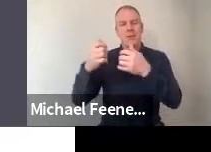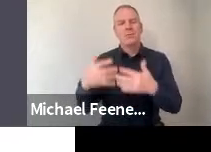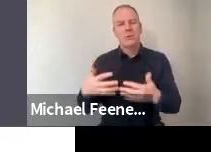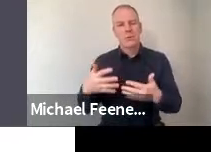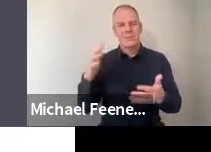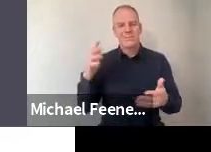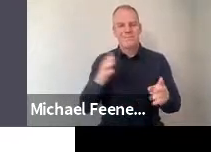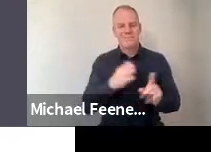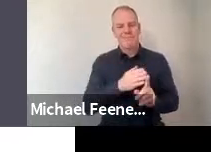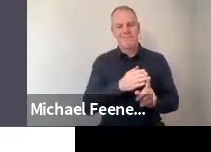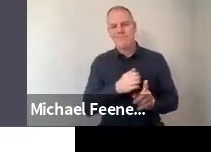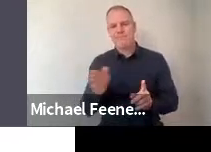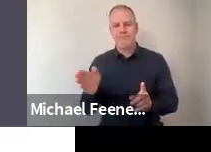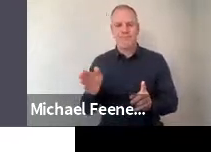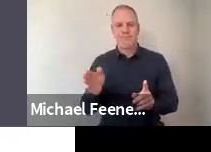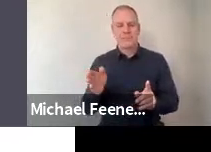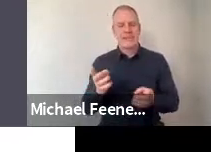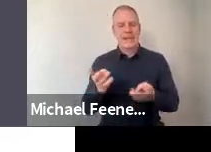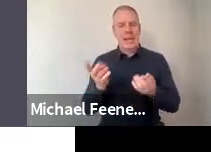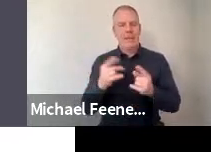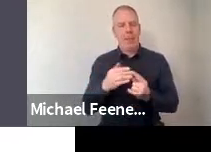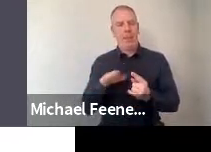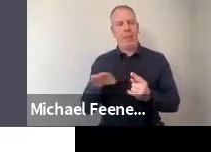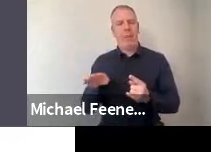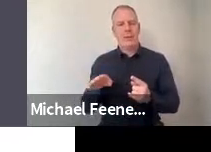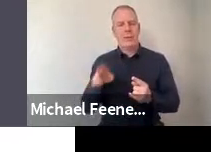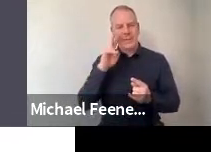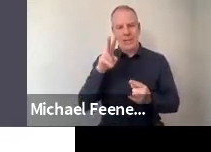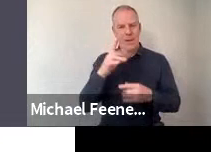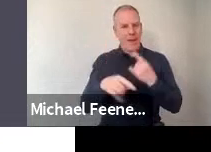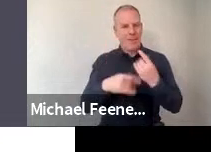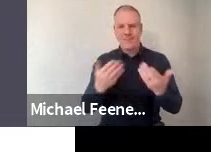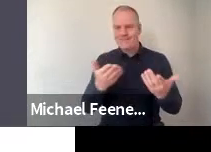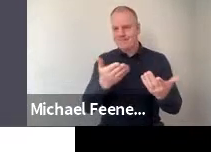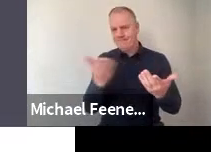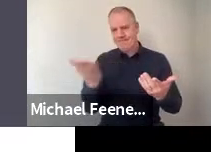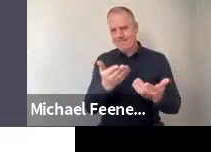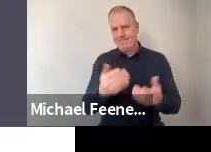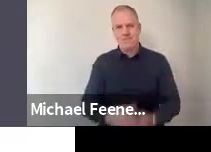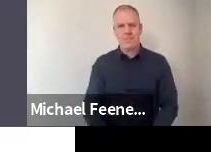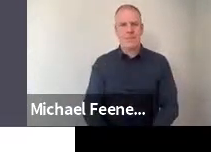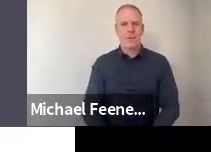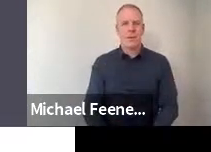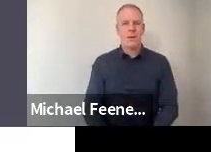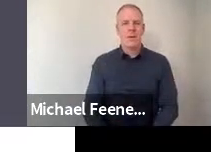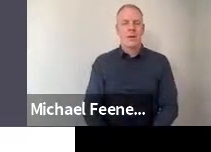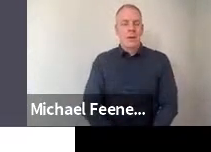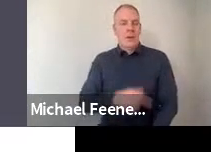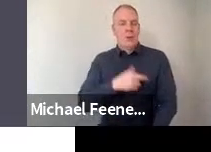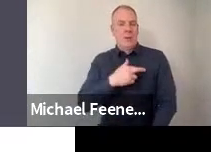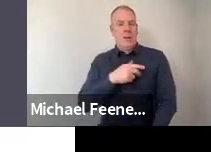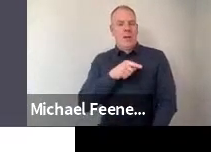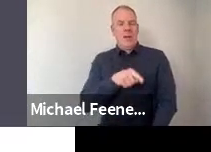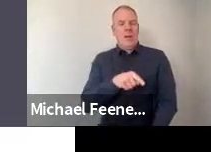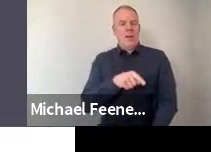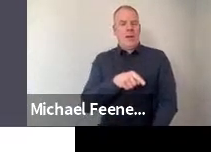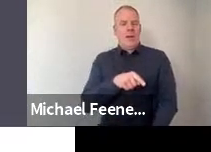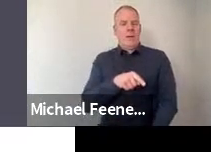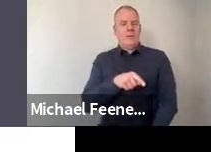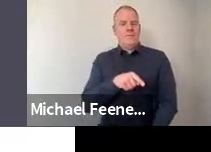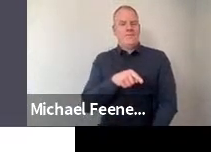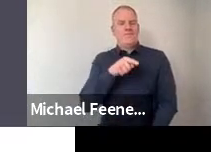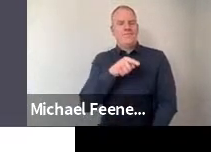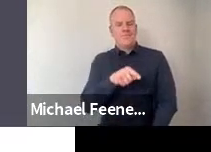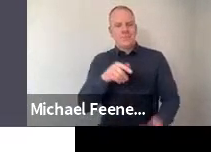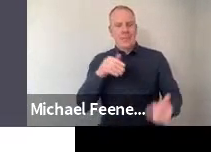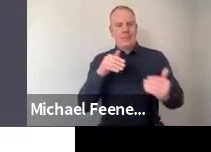skewed. You know, you see the pattern you get here, but the fact that this resonated